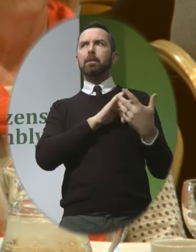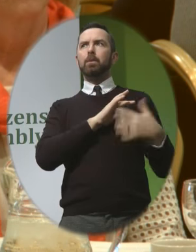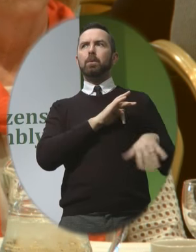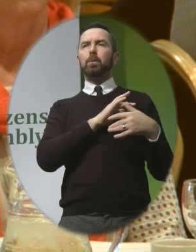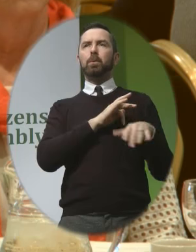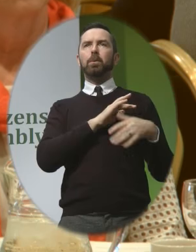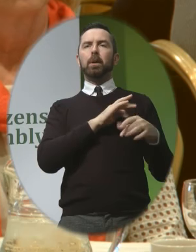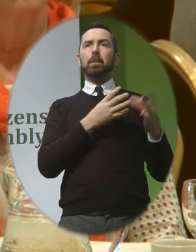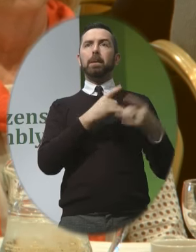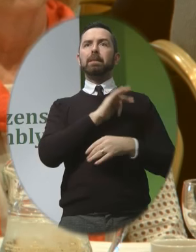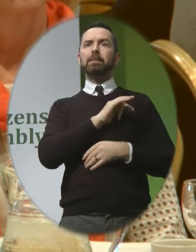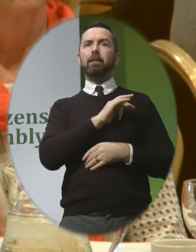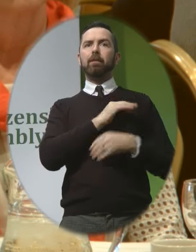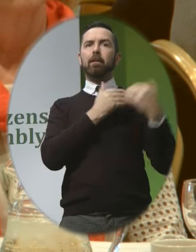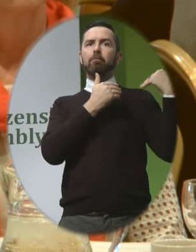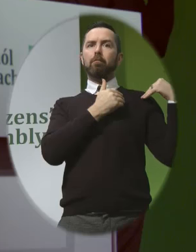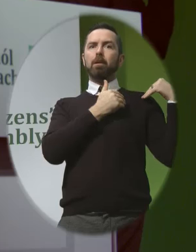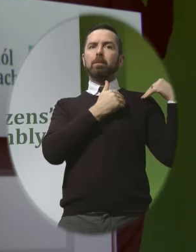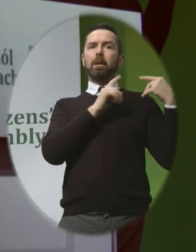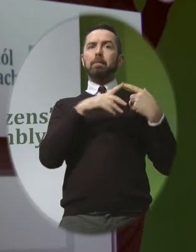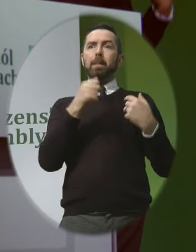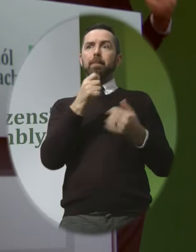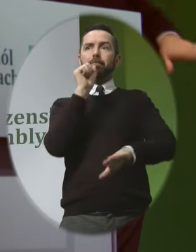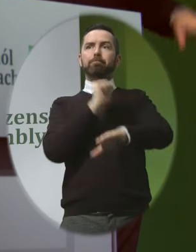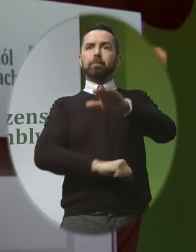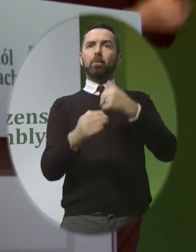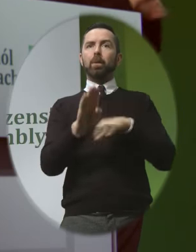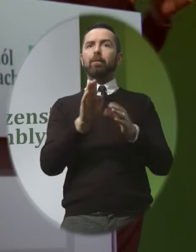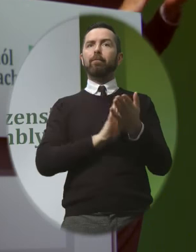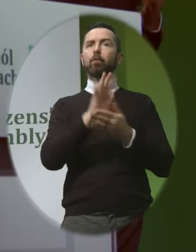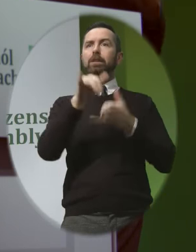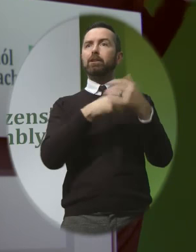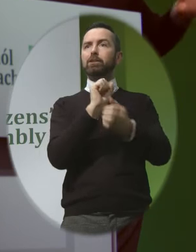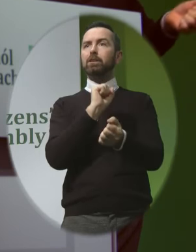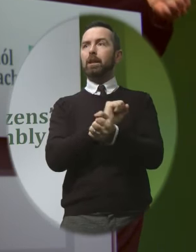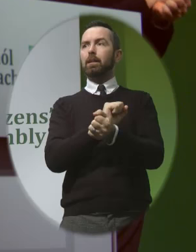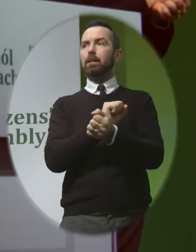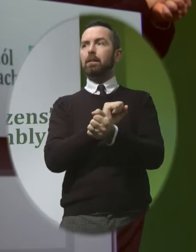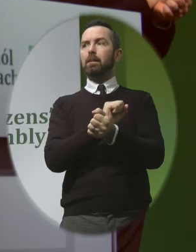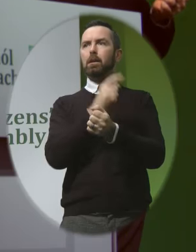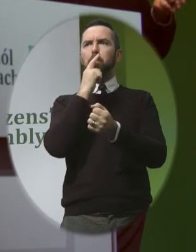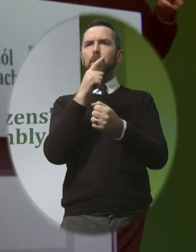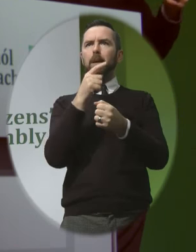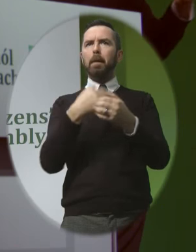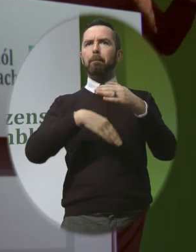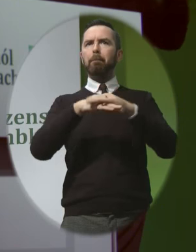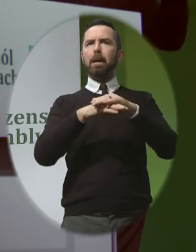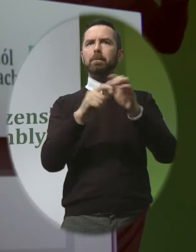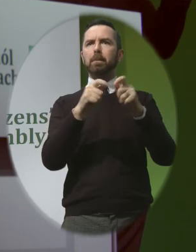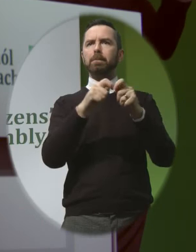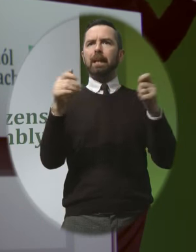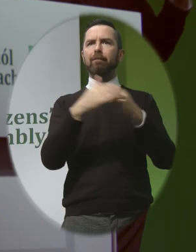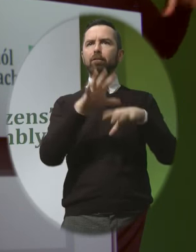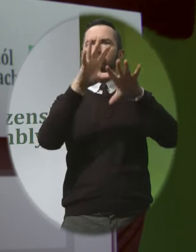14 years in jail for context maximum sentence for rape in Ireland is 10 years standing here